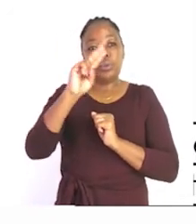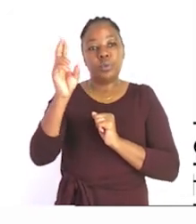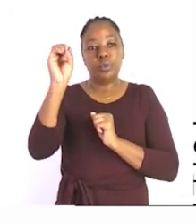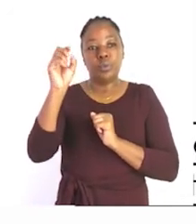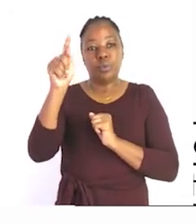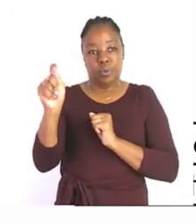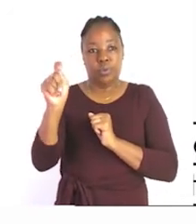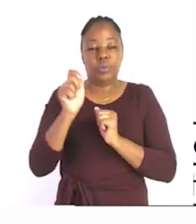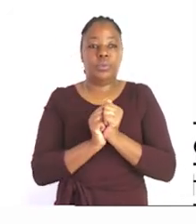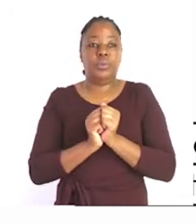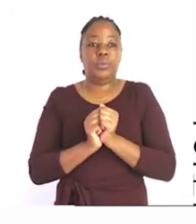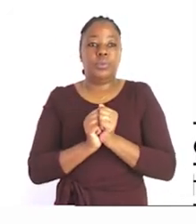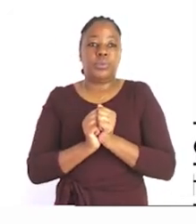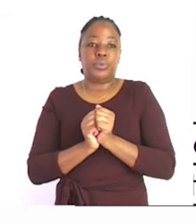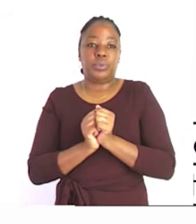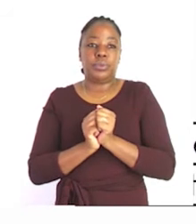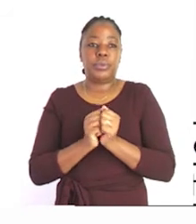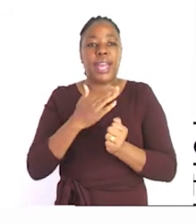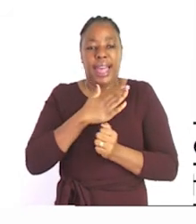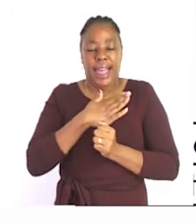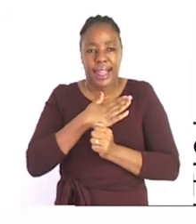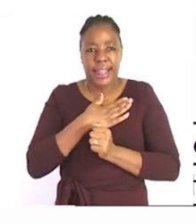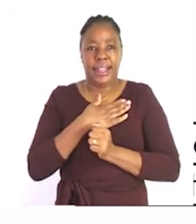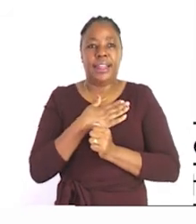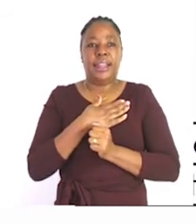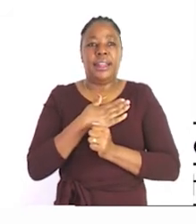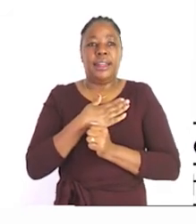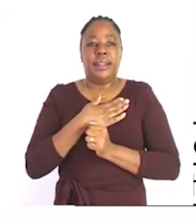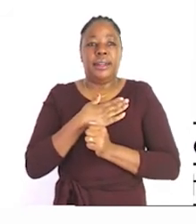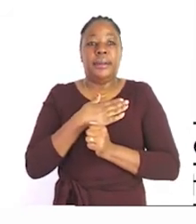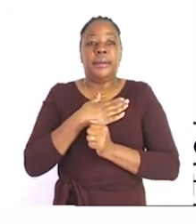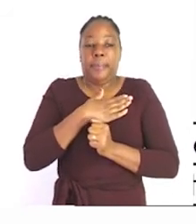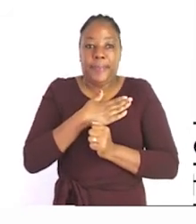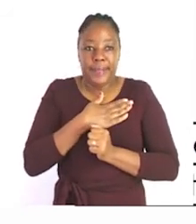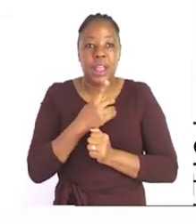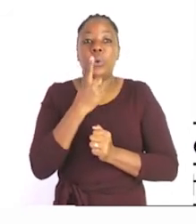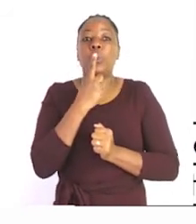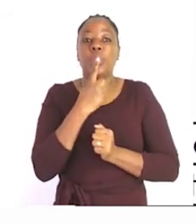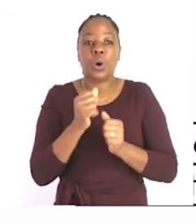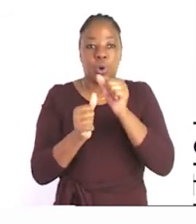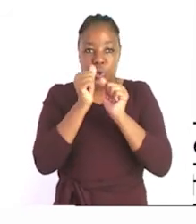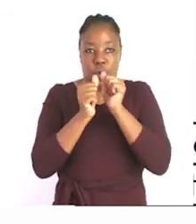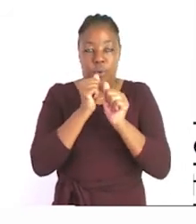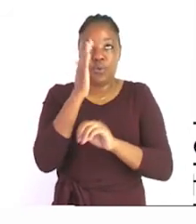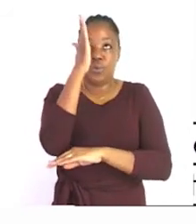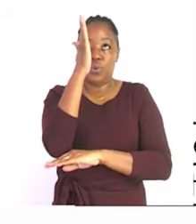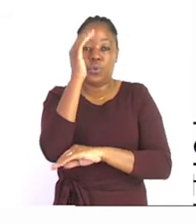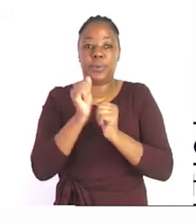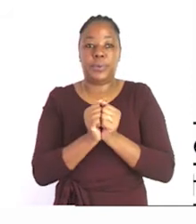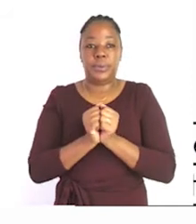the sentence will read i like a hot lunch now that sounds a lot better better